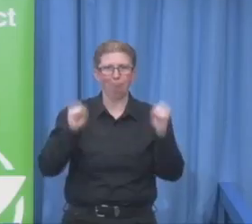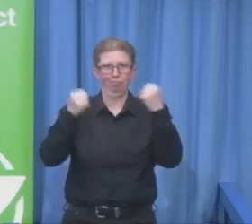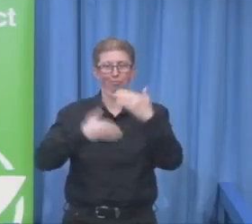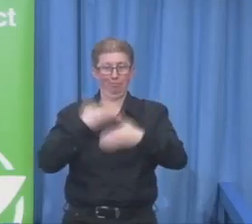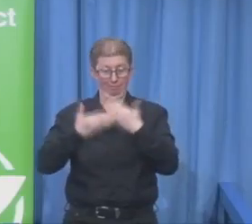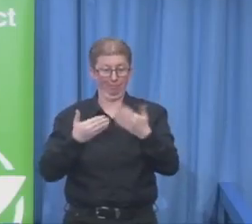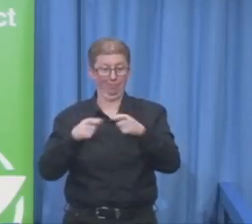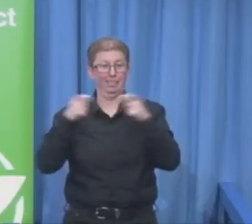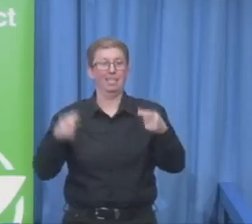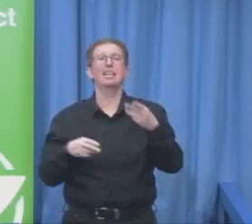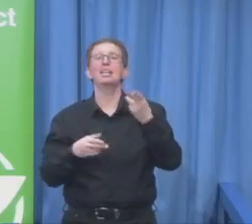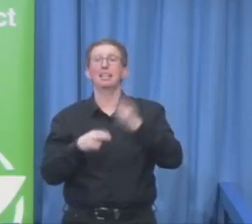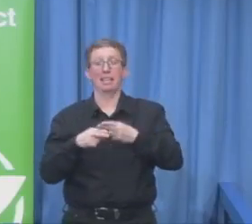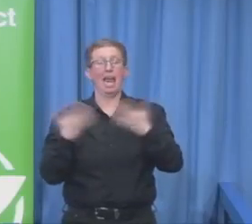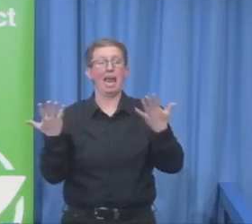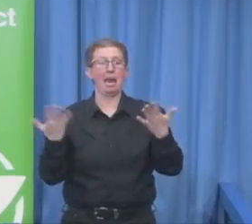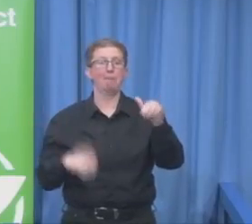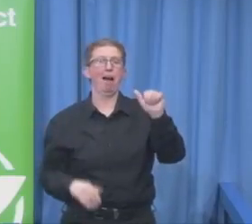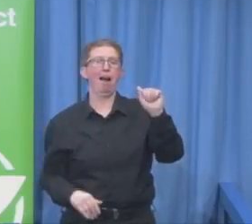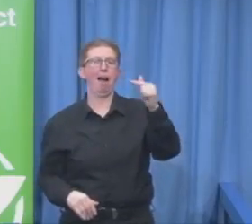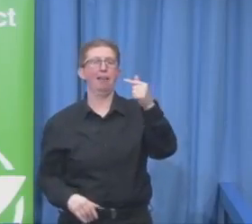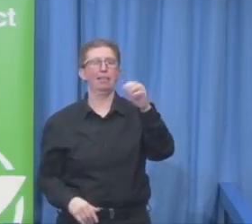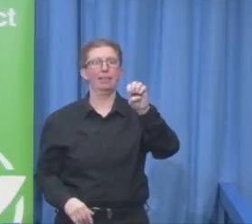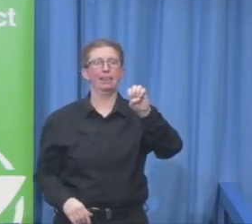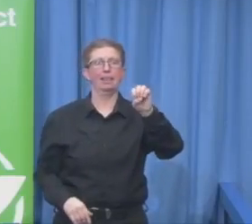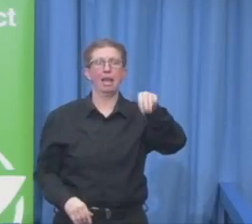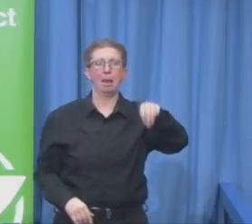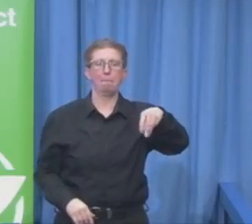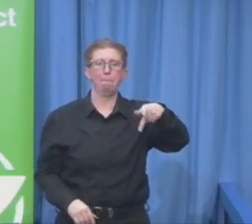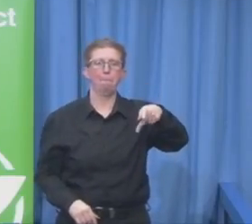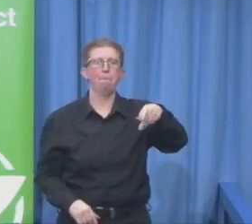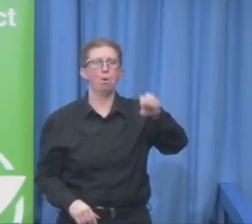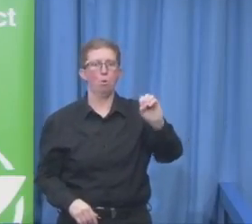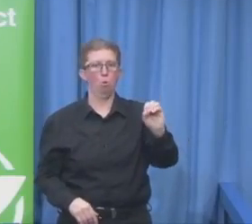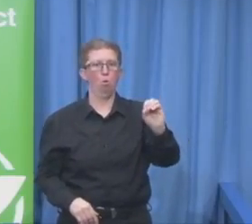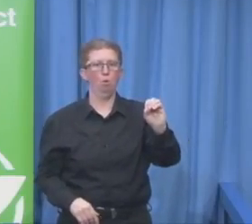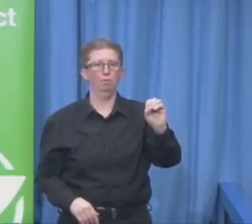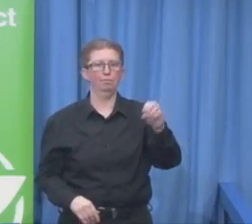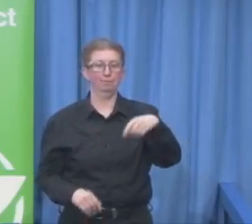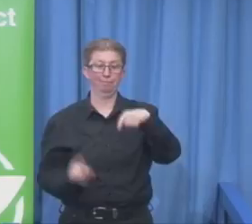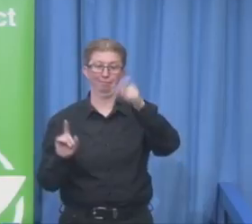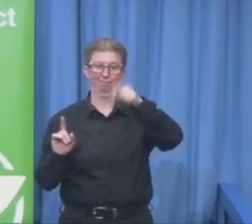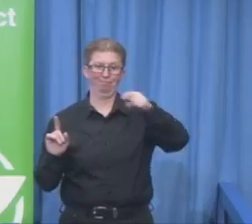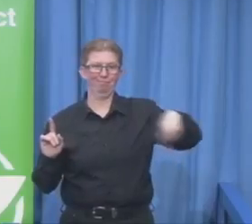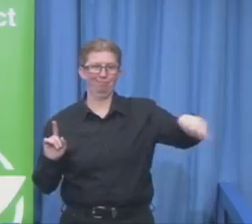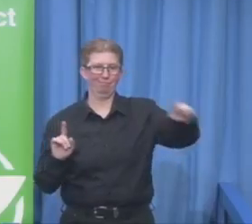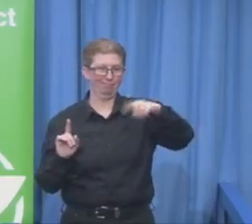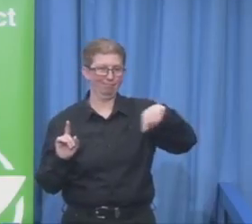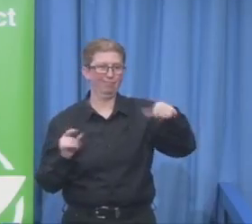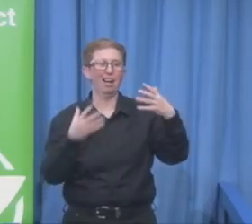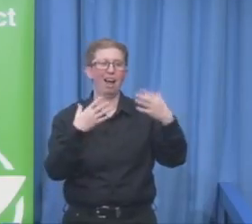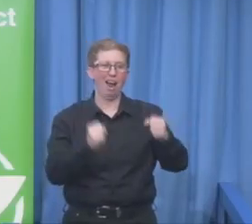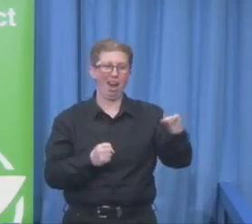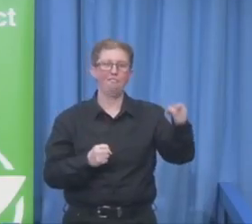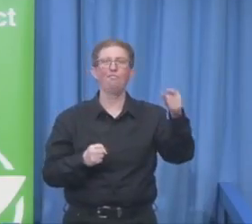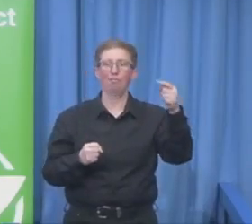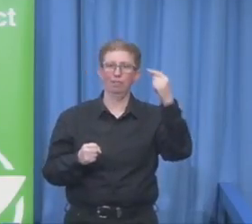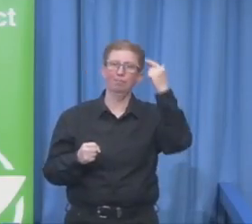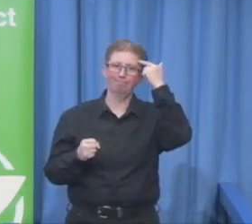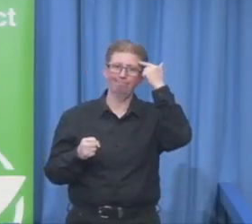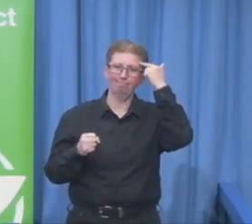learning difficulties. We don't say learning disabilities. We try to encourage them to learn,